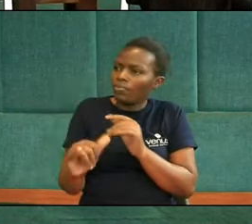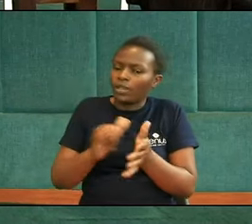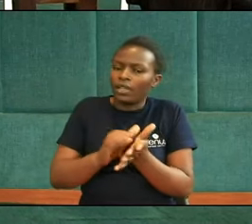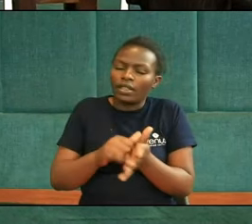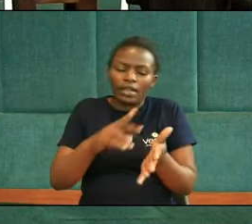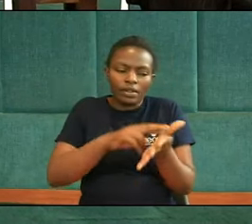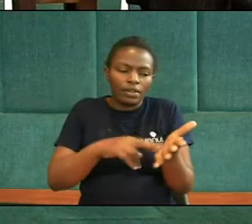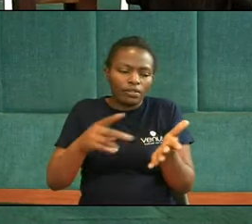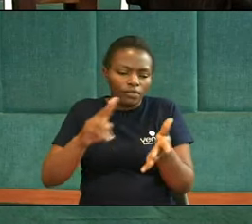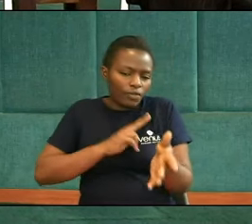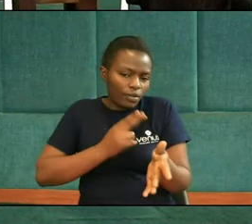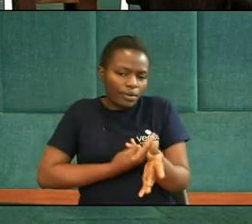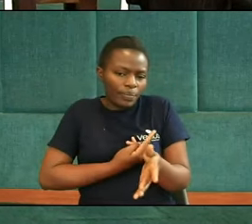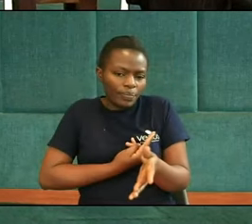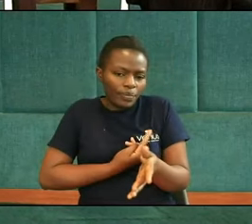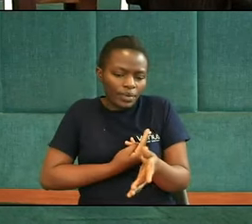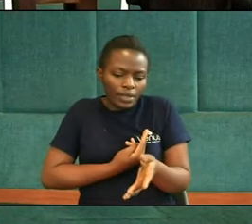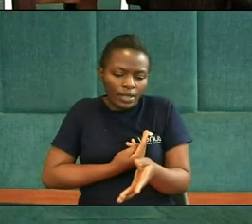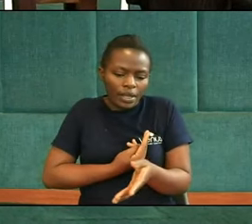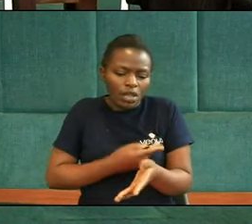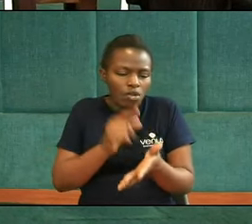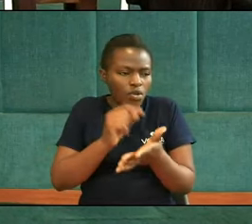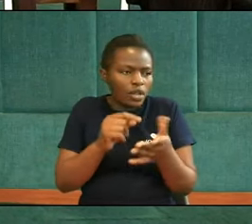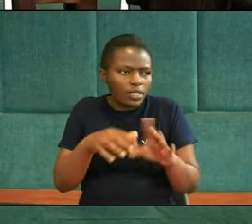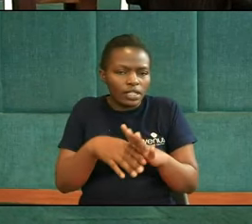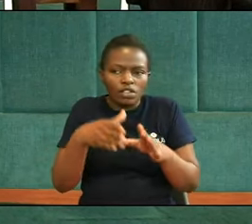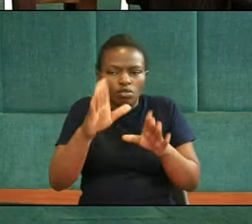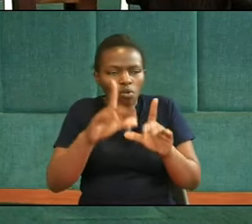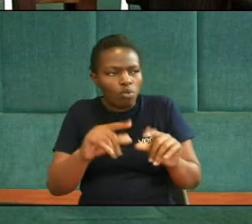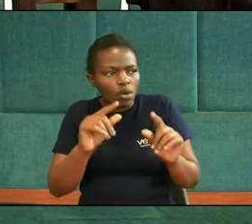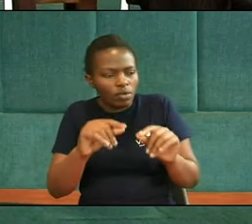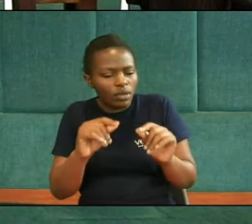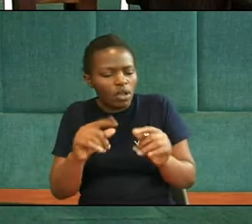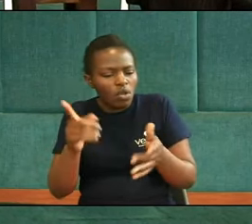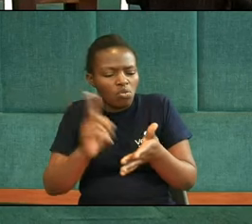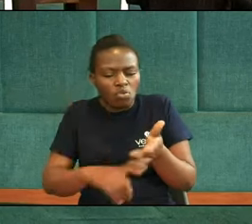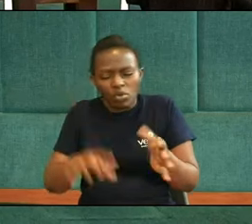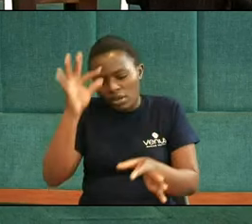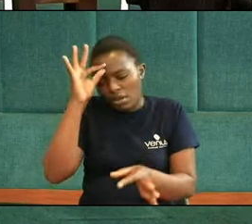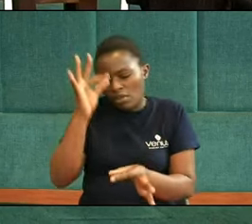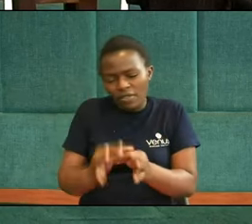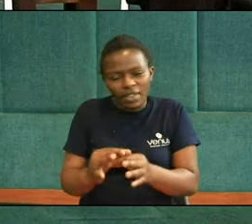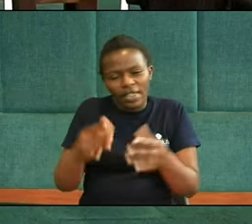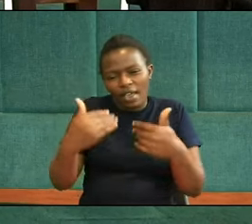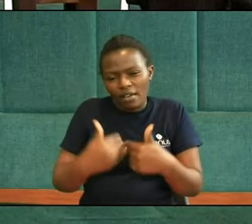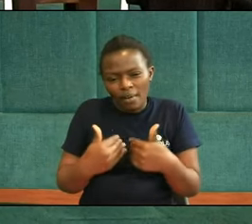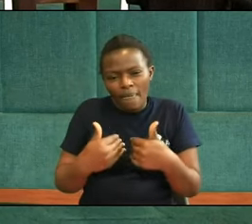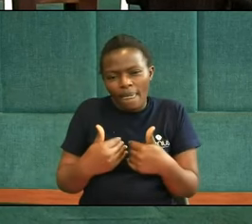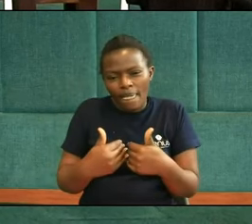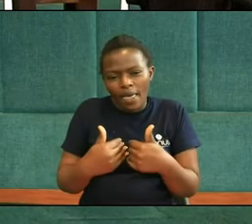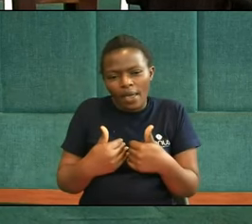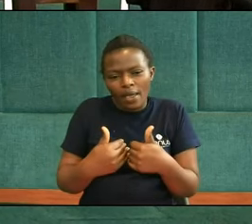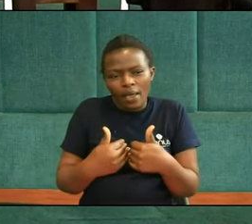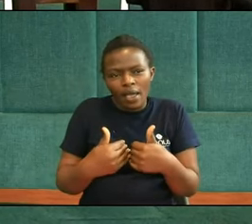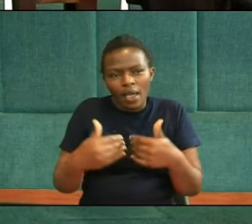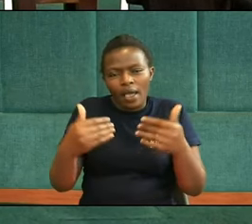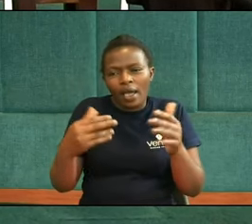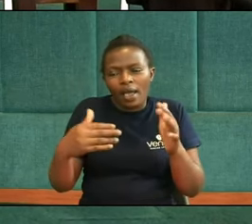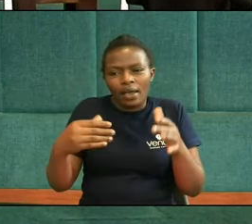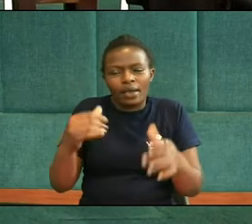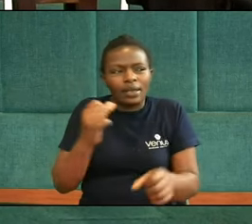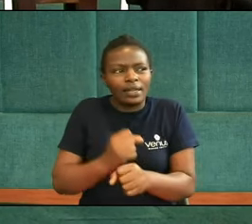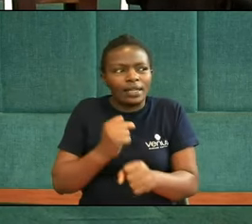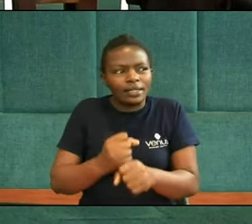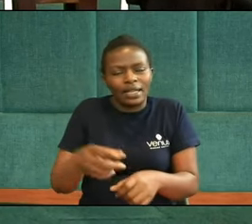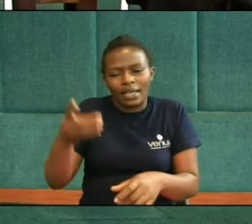Particularly And just You know Sort of rewrite it In your own words In terms of What faith What does this show About Daniel's faith What does the key